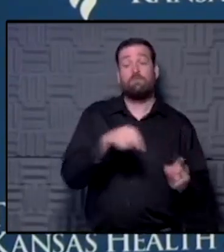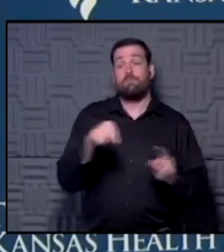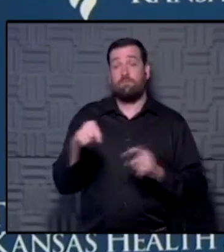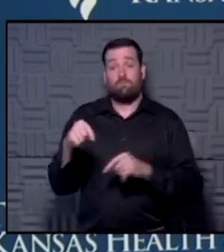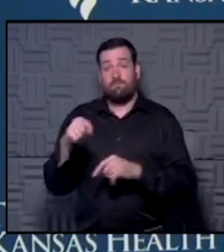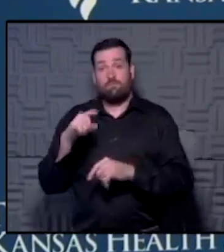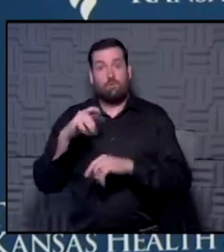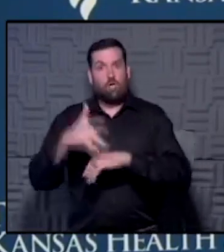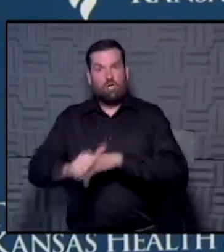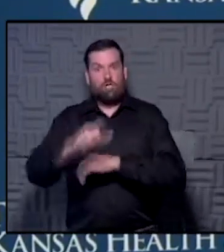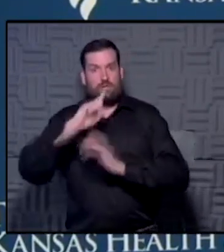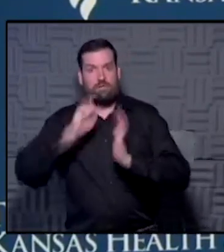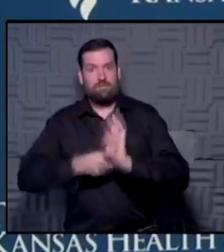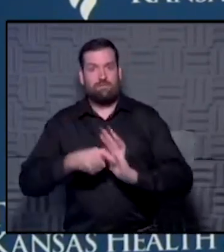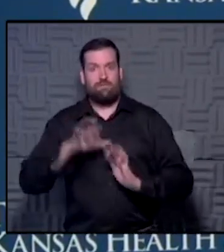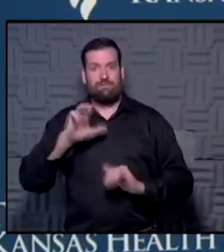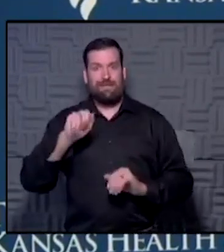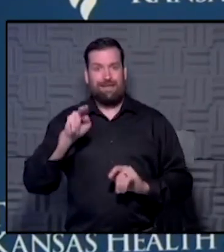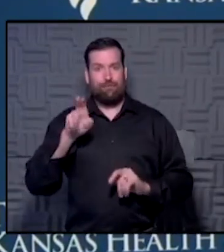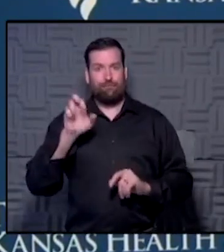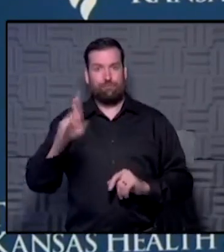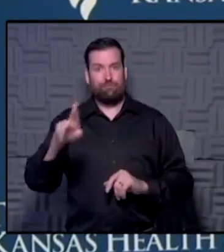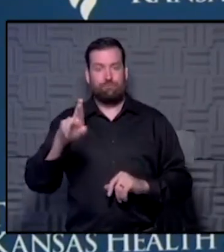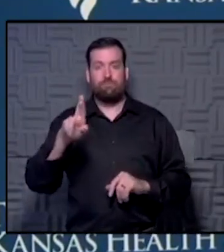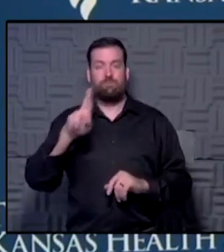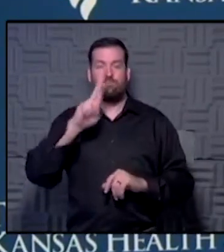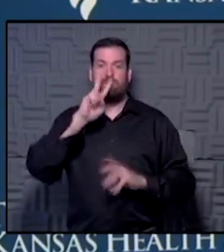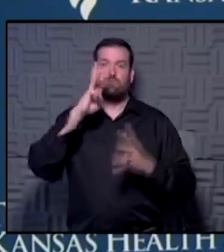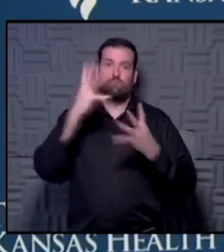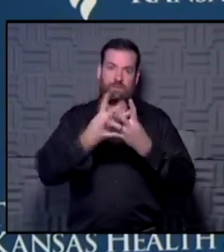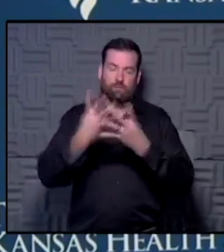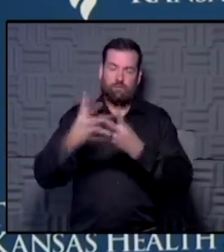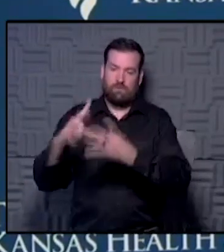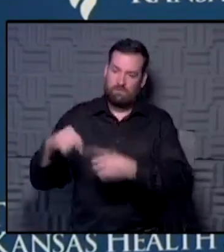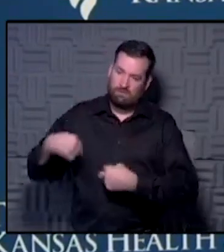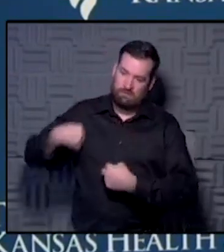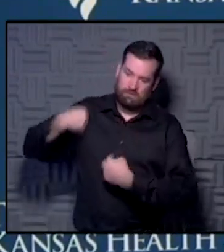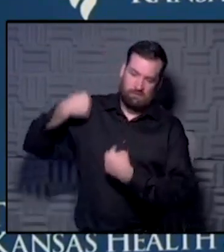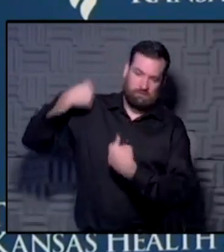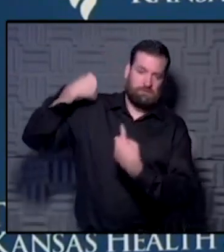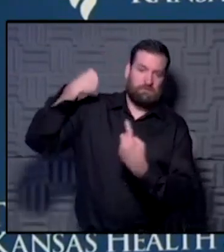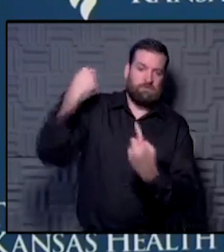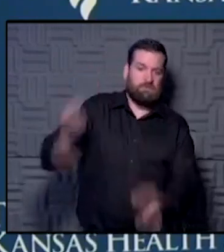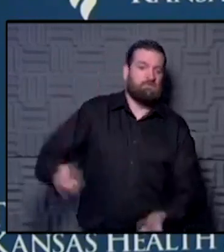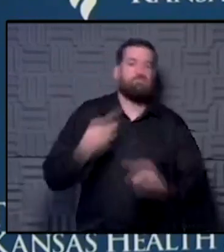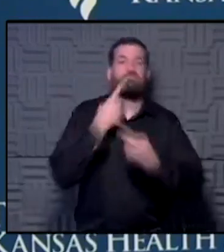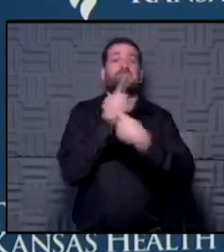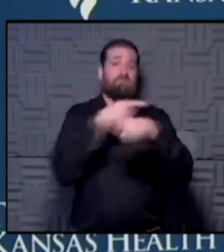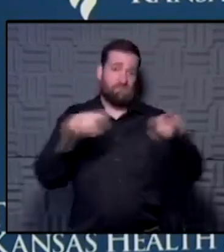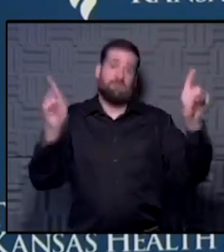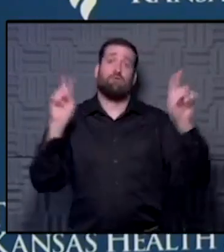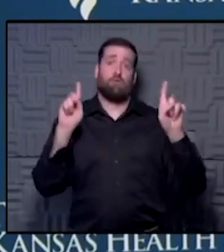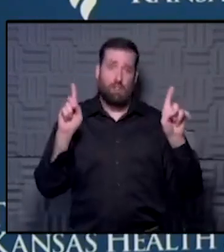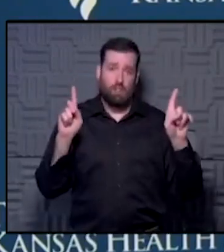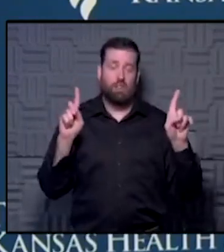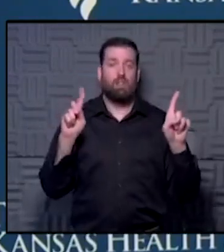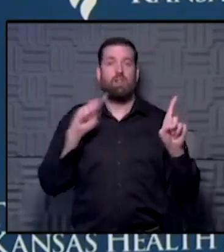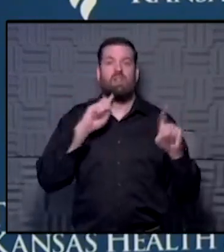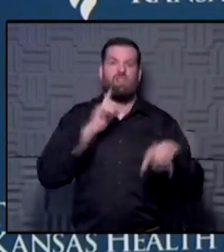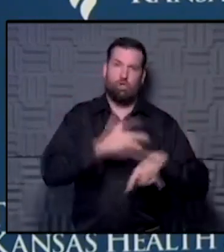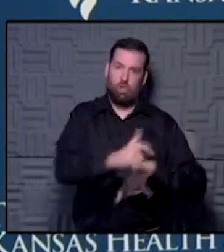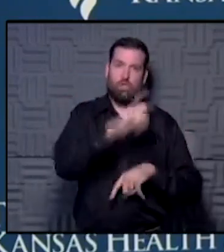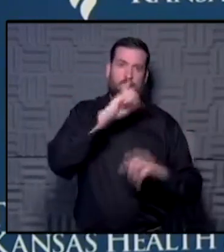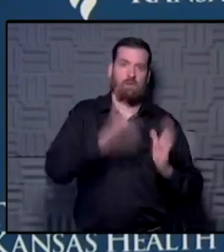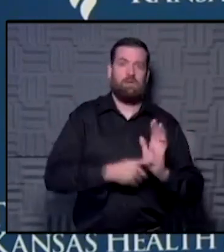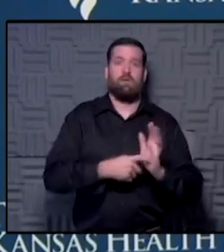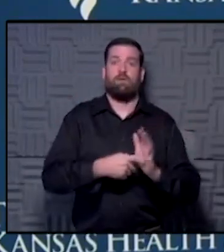early detection of cancer and screening over decades have been highly successful at early detection and